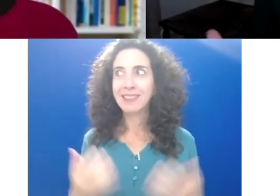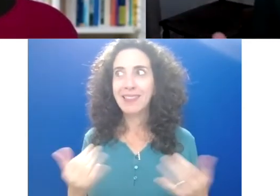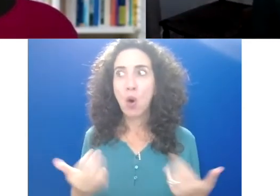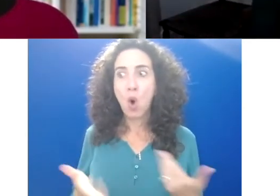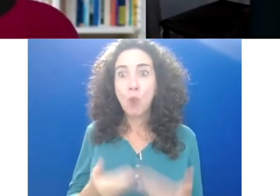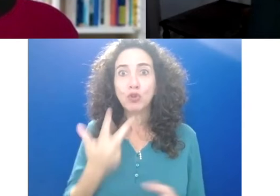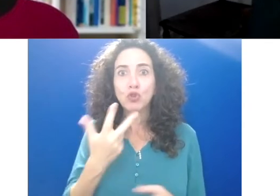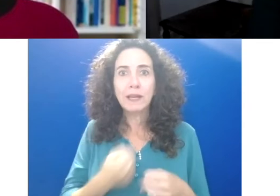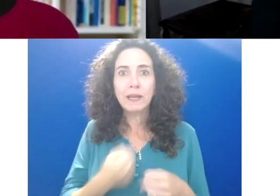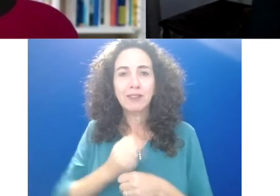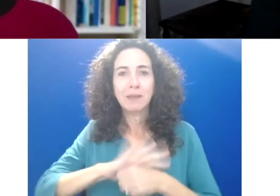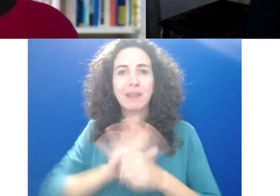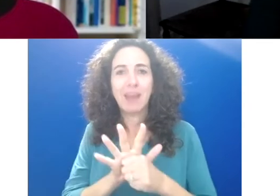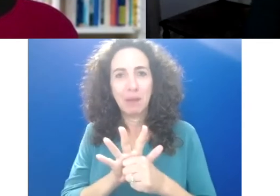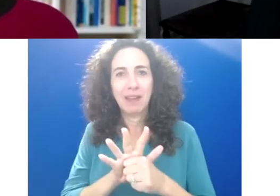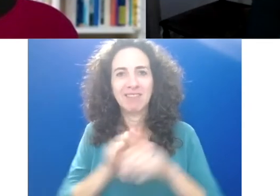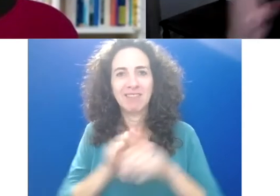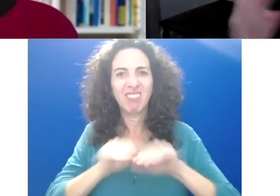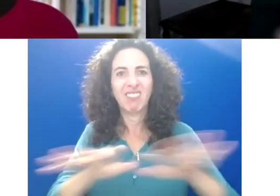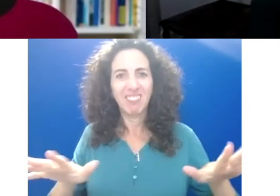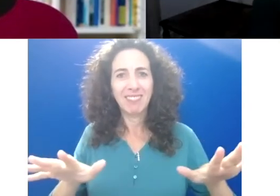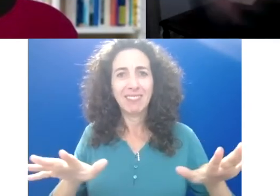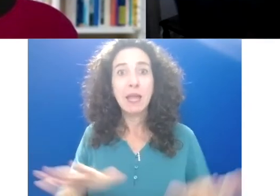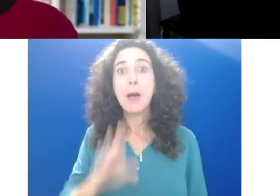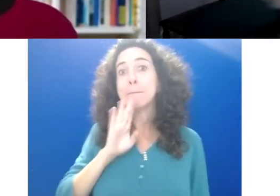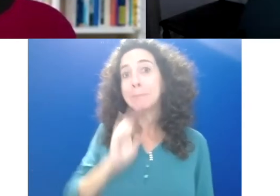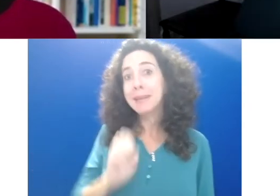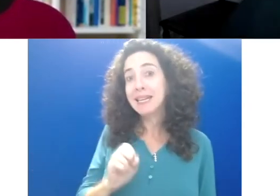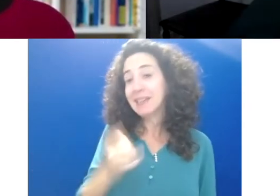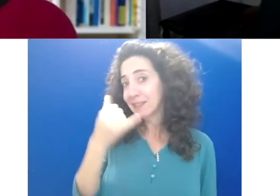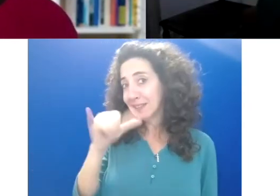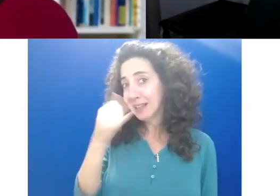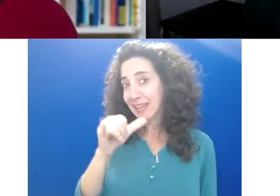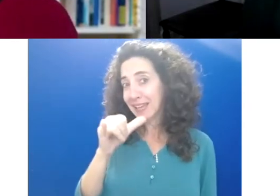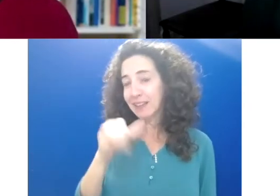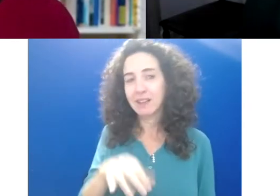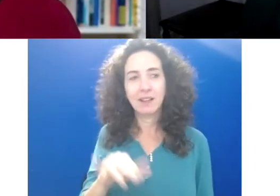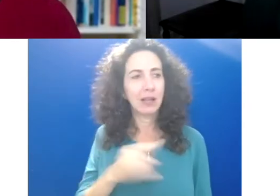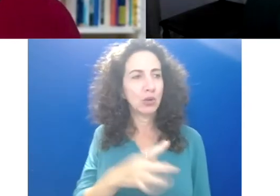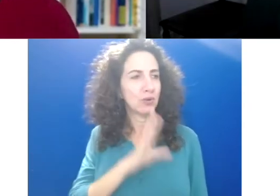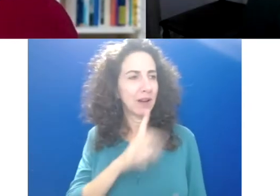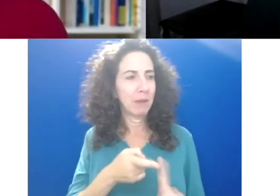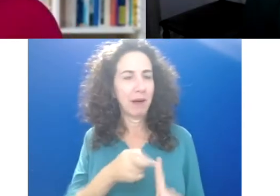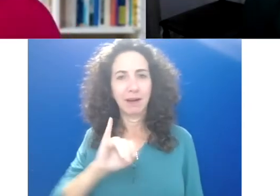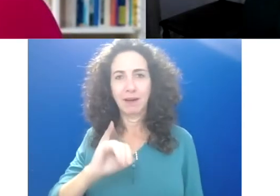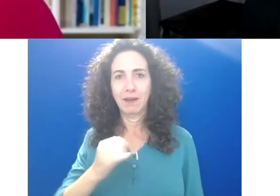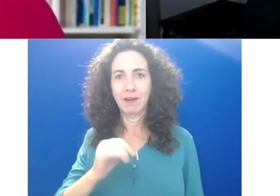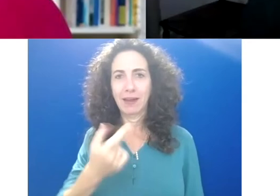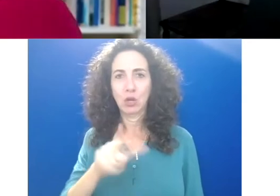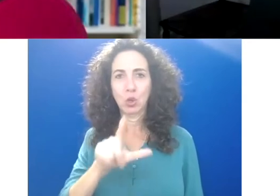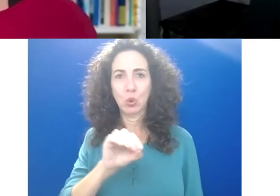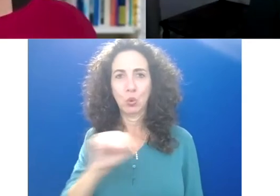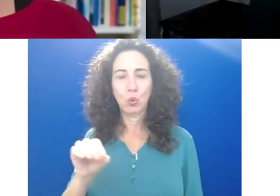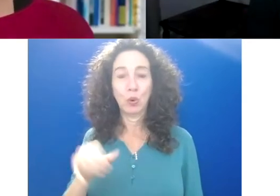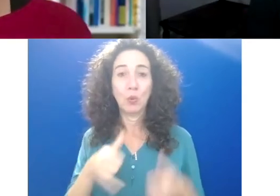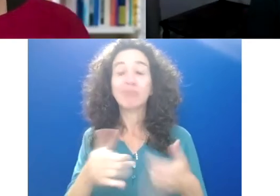be a little silly. I love the idea that you're going to do those Igloo, the, the, the Igloo awards awards. Yeah. Find ways to